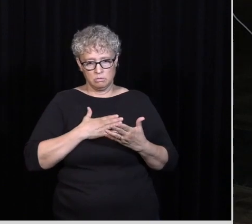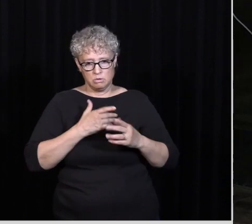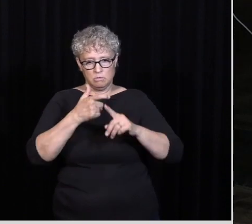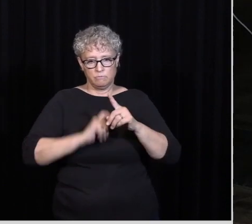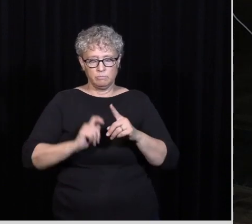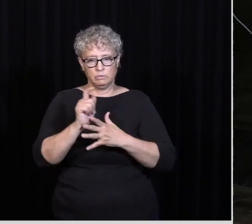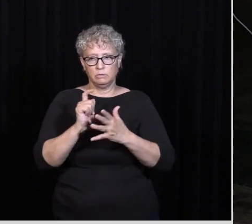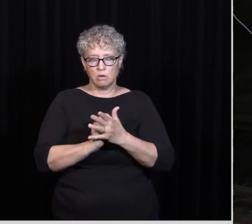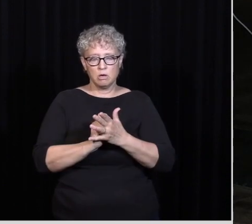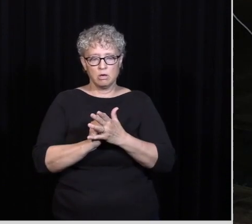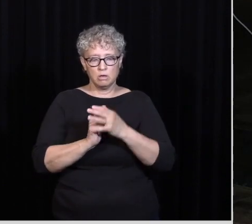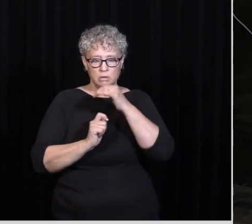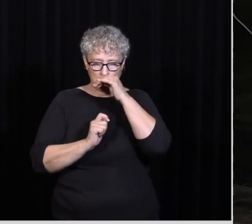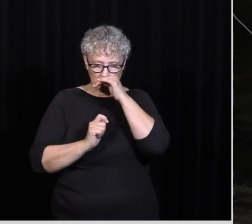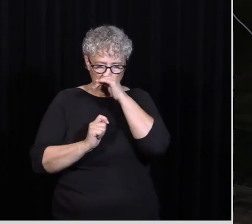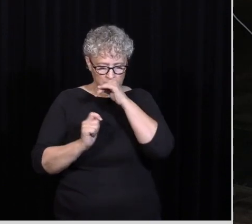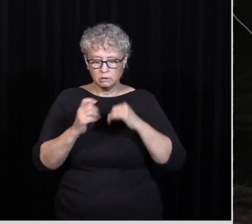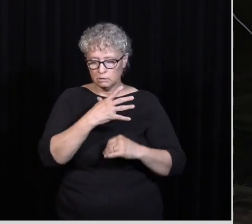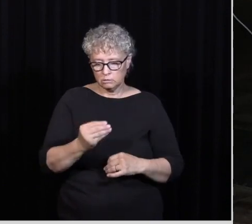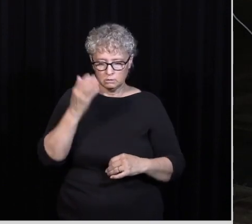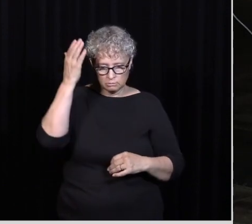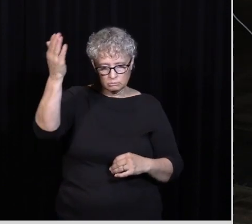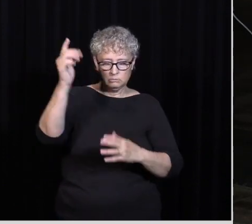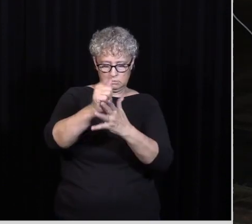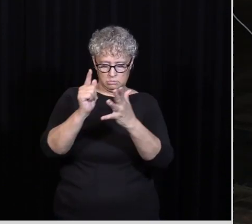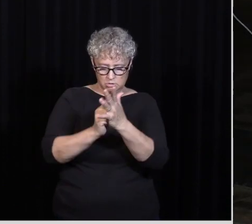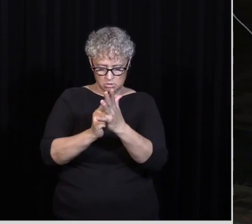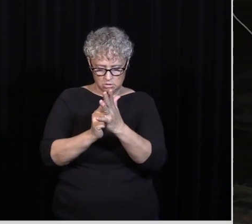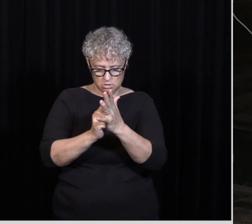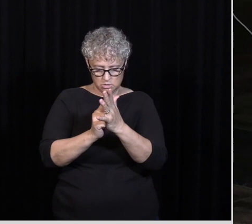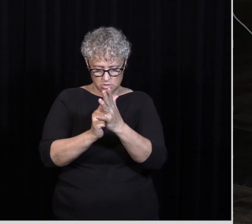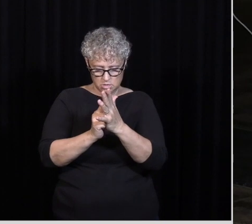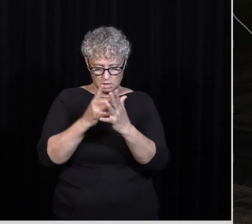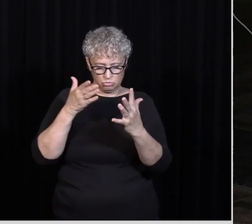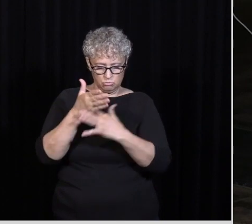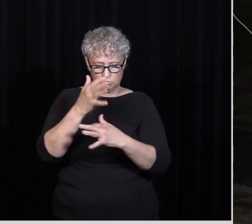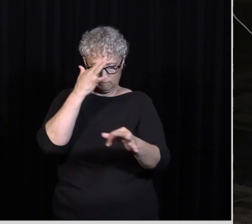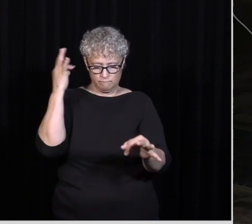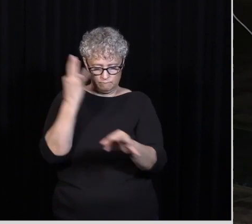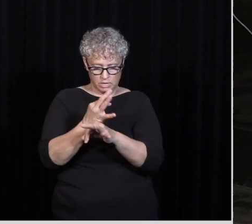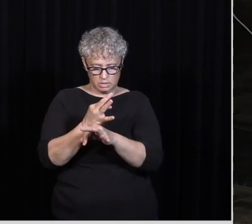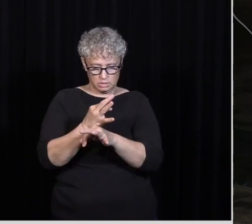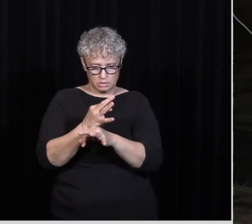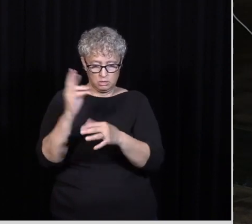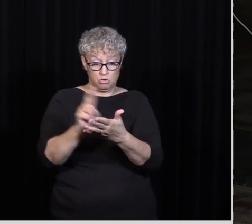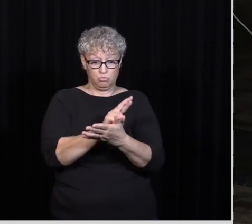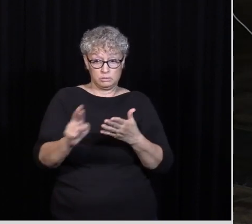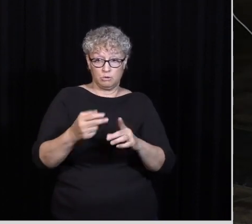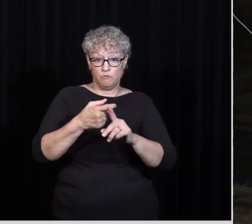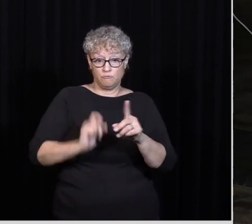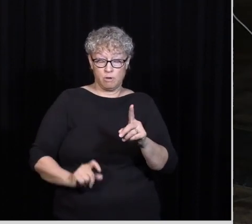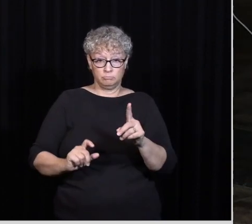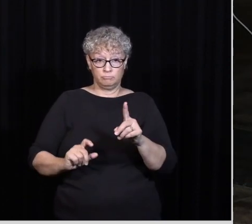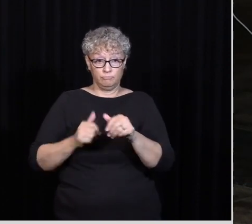From The Law Do You Notice He's Making This Difference There's The Law But That Which Is Through Faith So Is Your Righteousness From Keeping